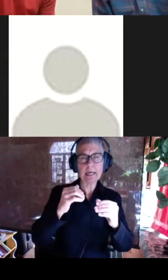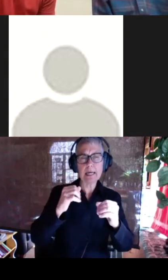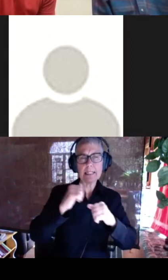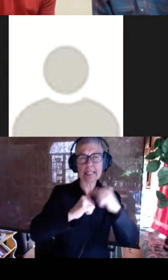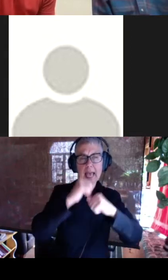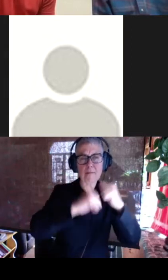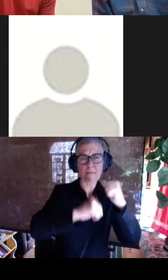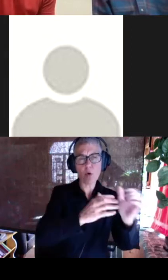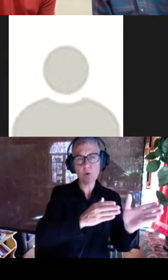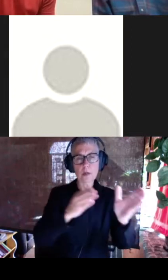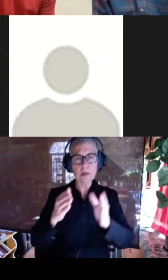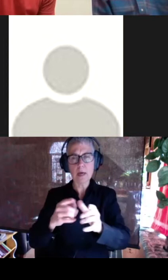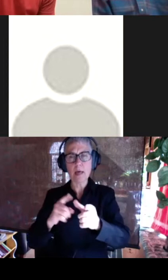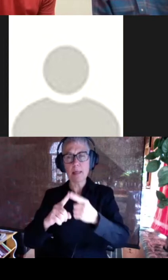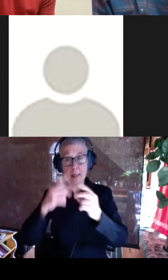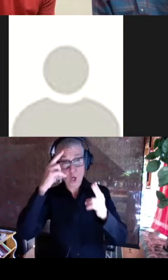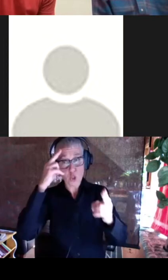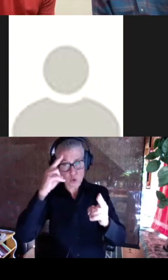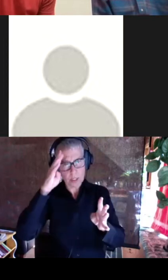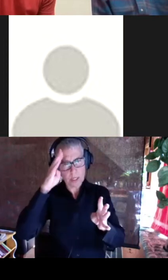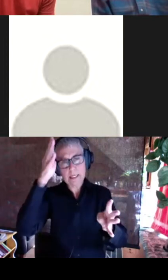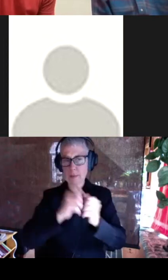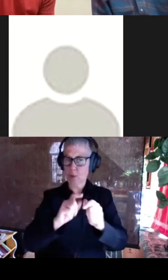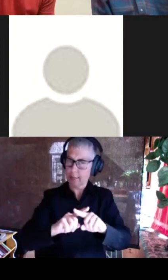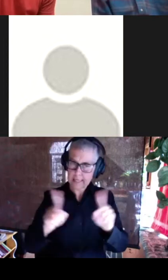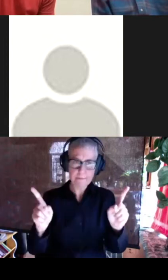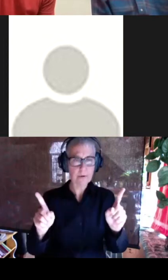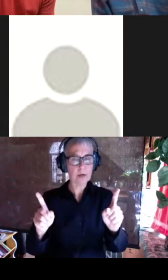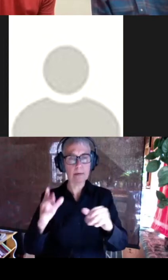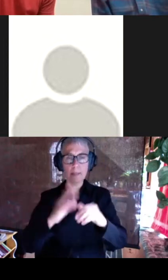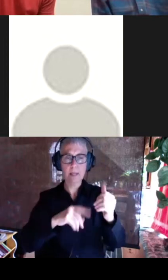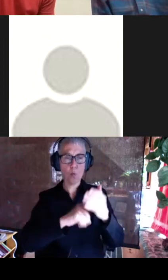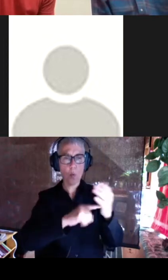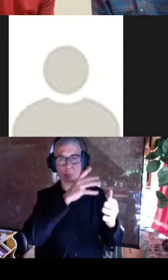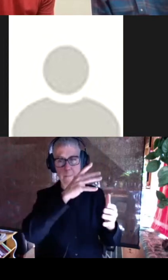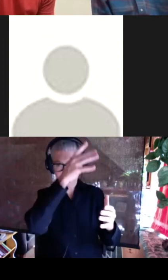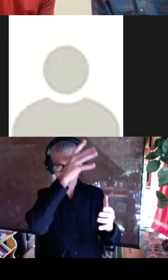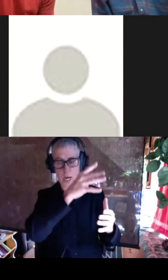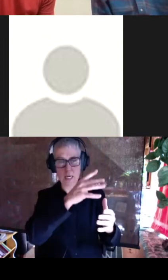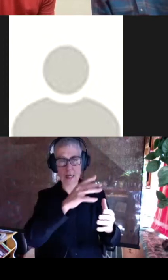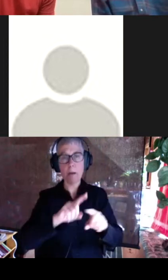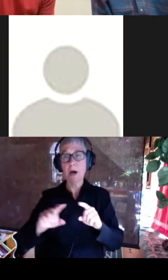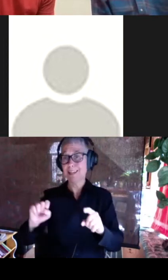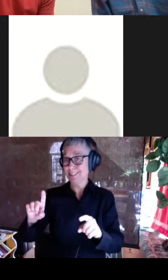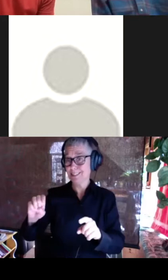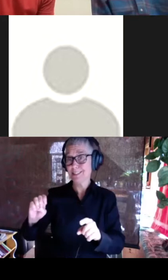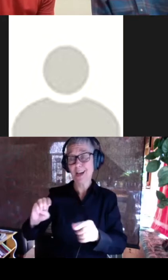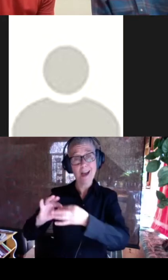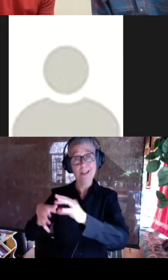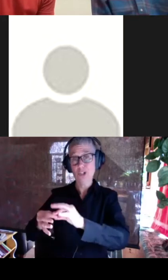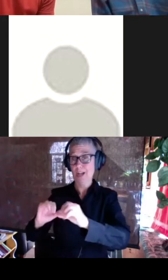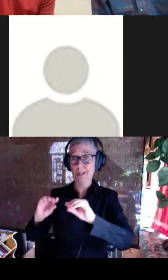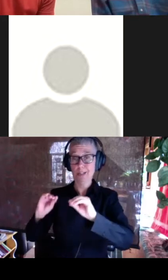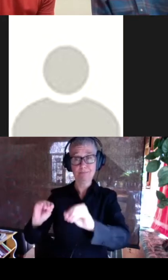solutions that hallucination came up with are very different from the parent backbone, yet side chains are placed where they